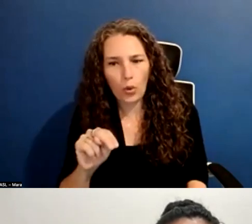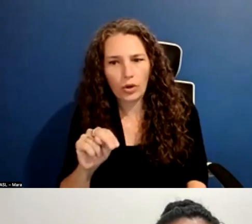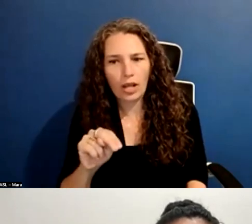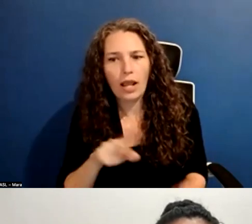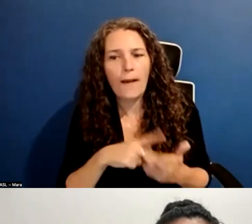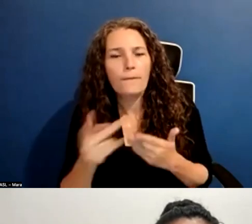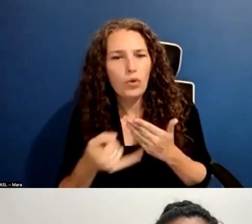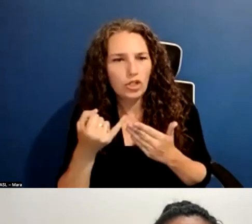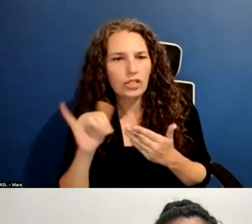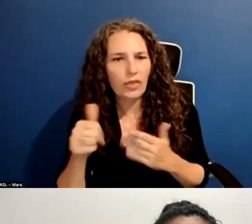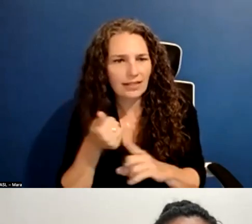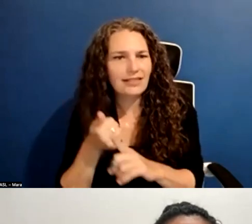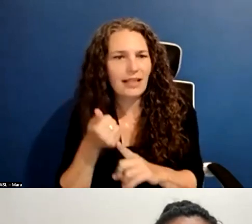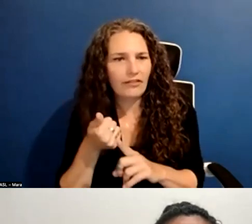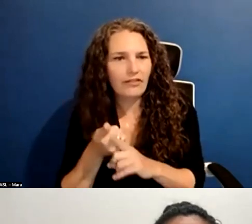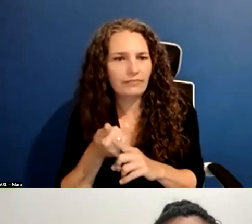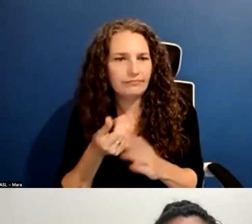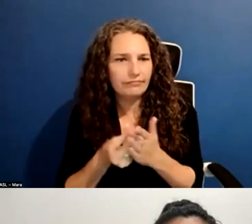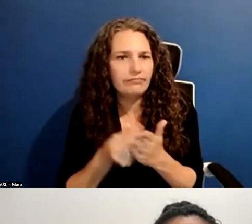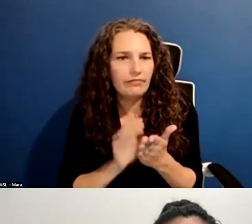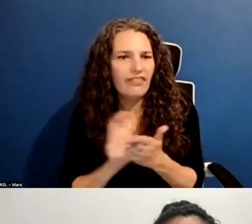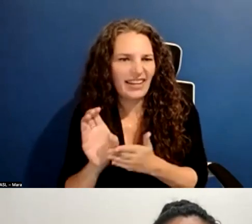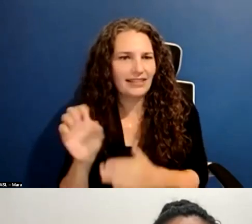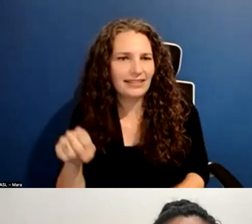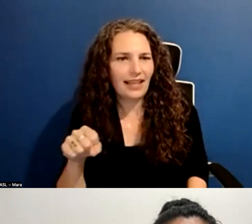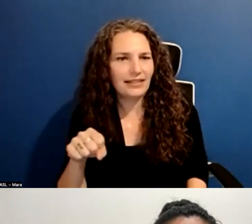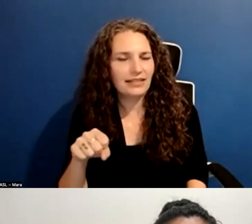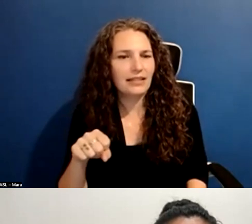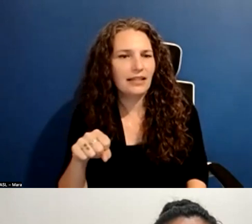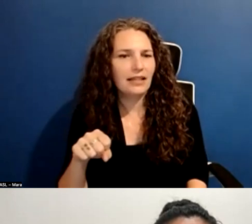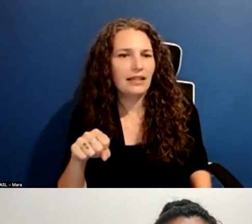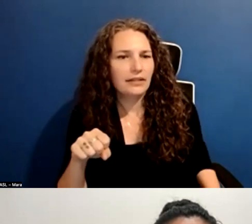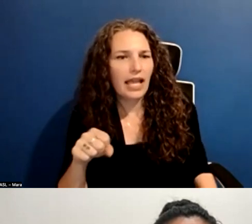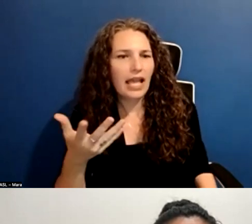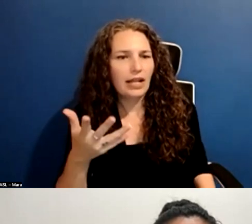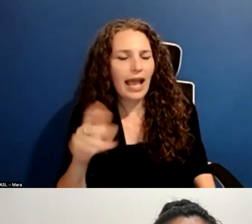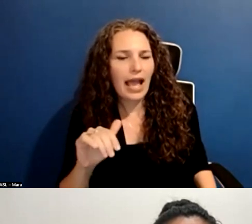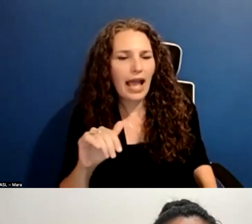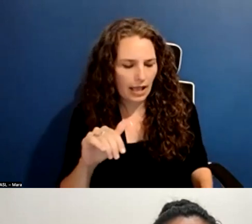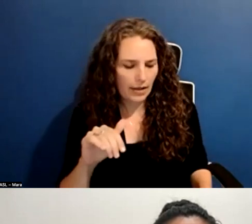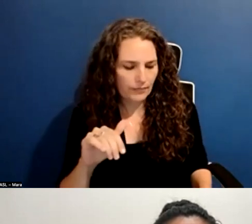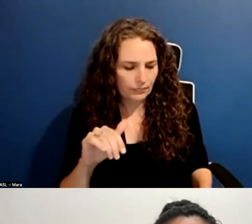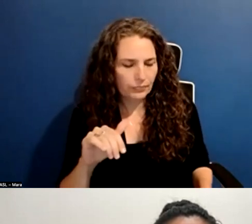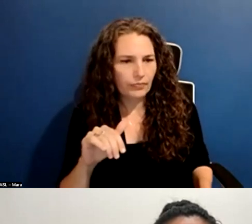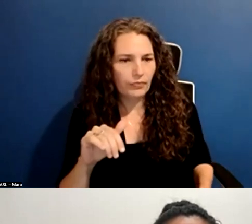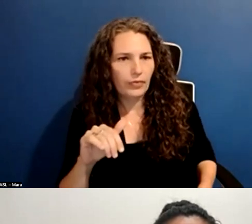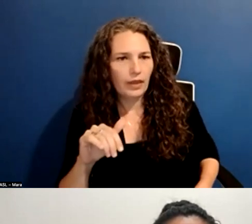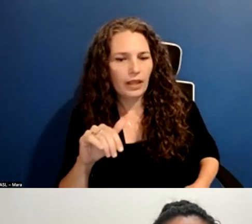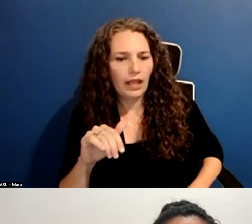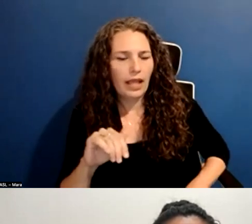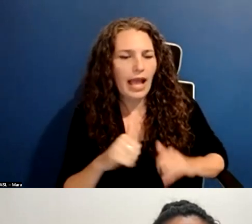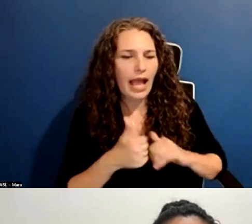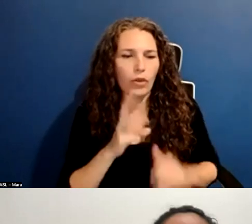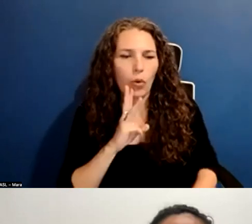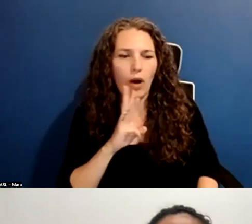self-finance. And, um, again, typically how the waterfall is set up. I'm as a side note, I'm not saying that this is